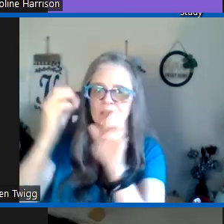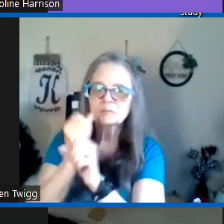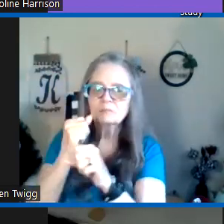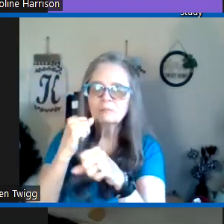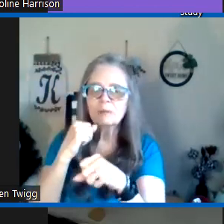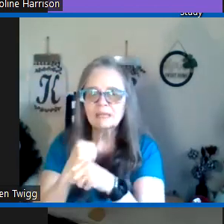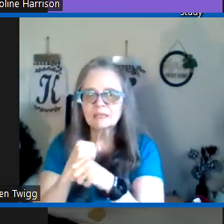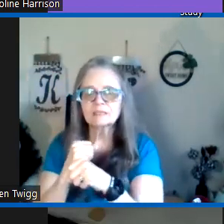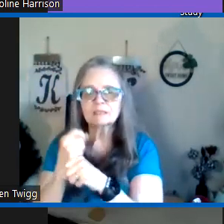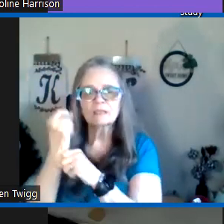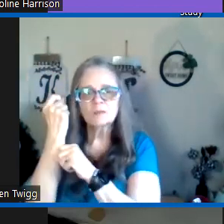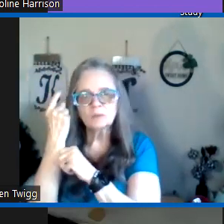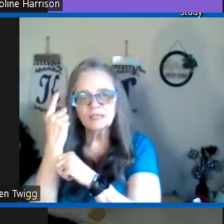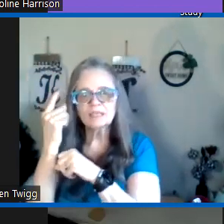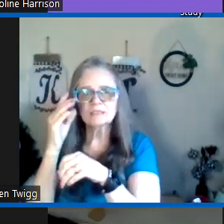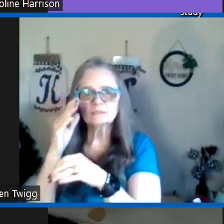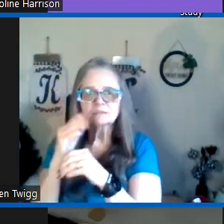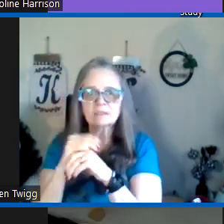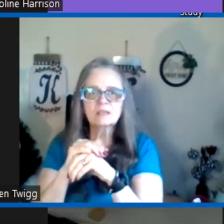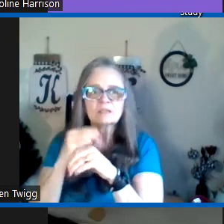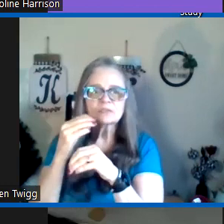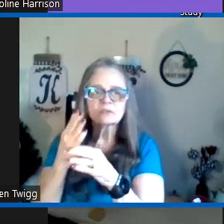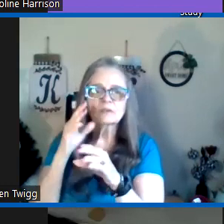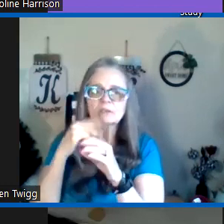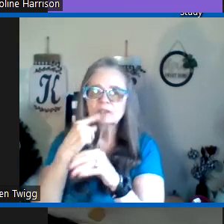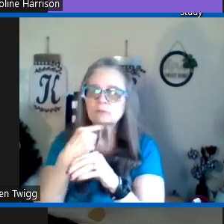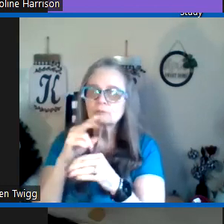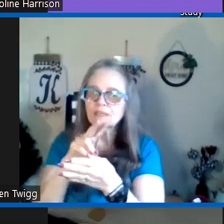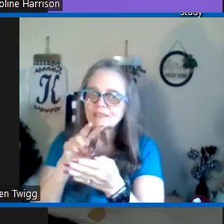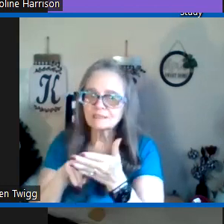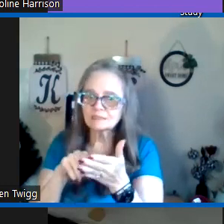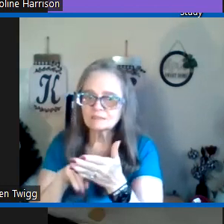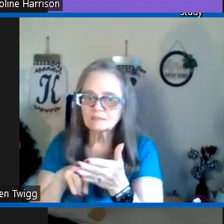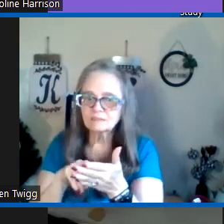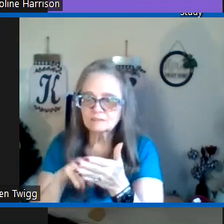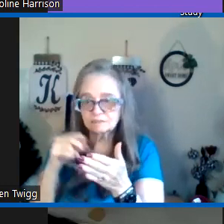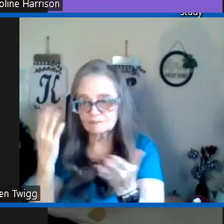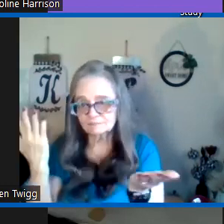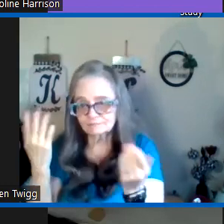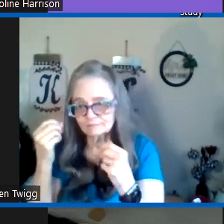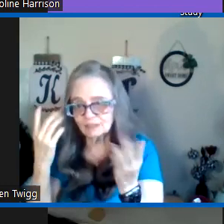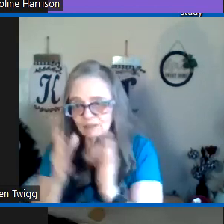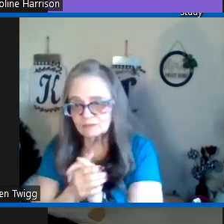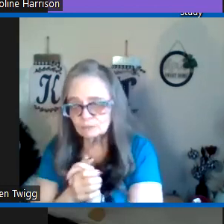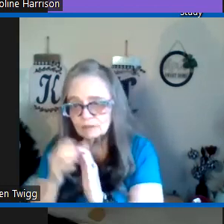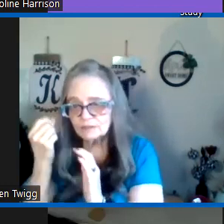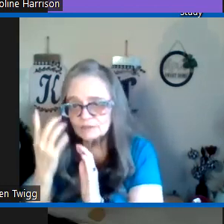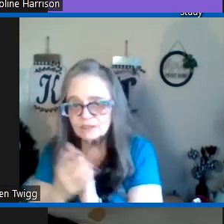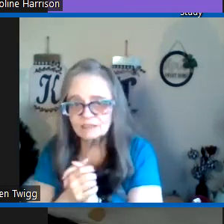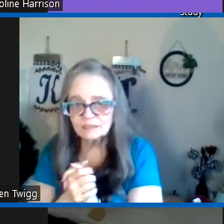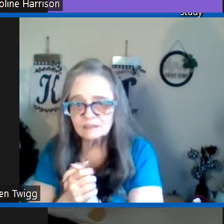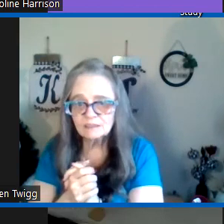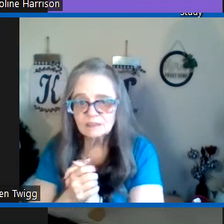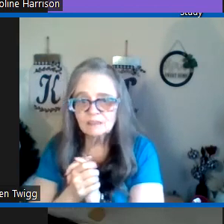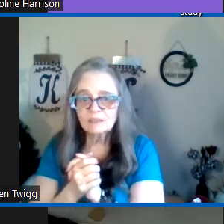make it plain so he who reads it you know will